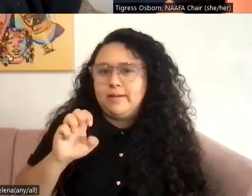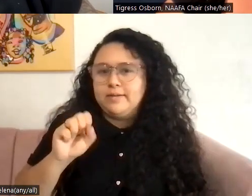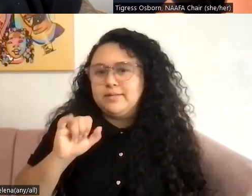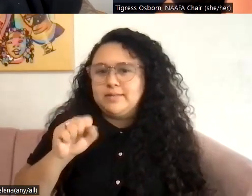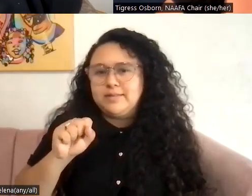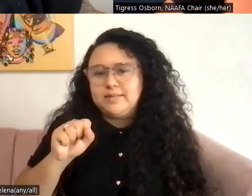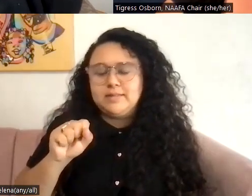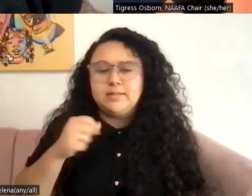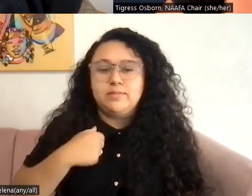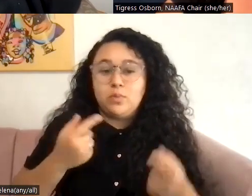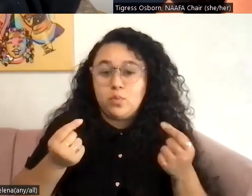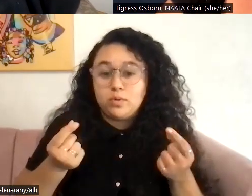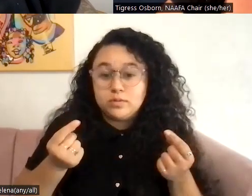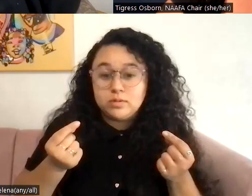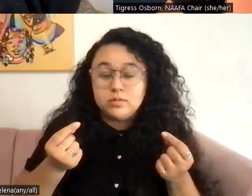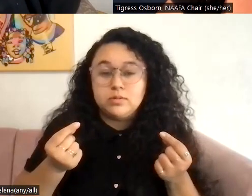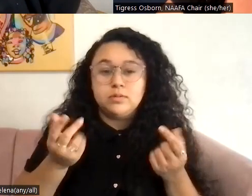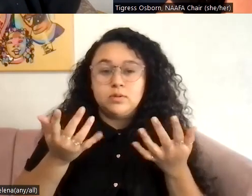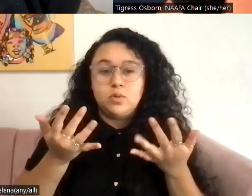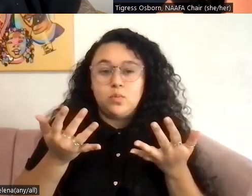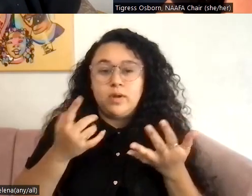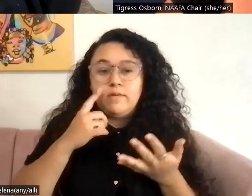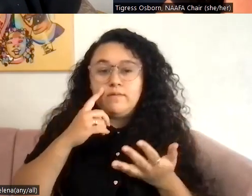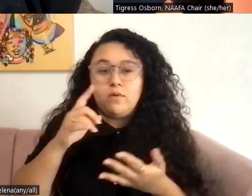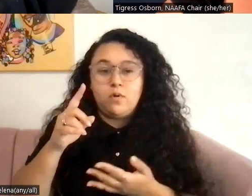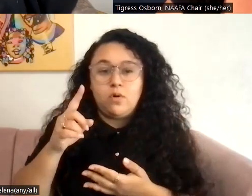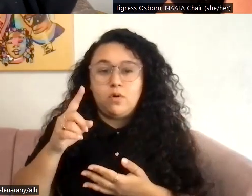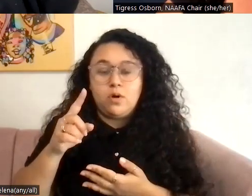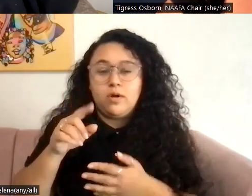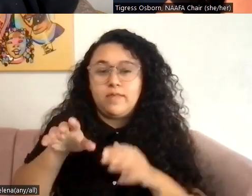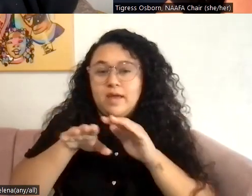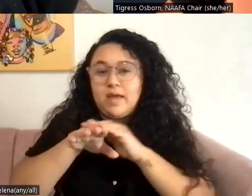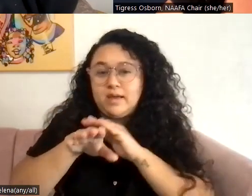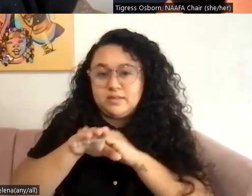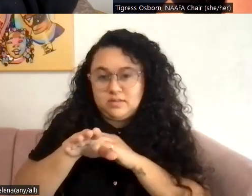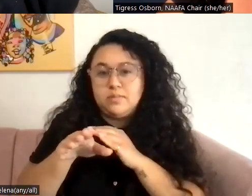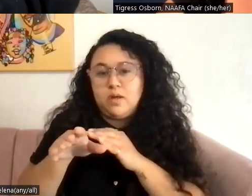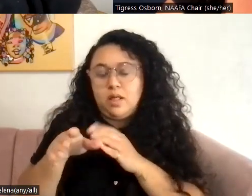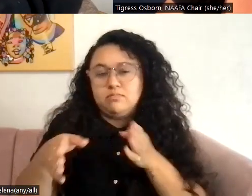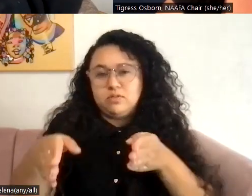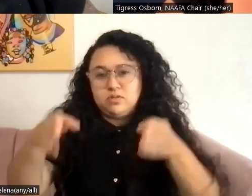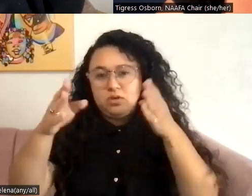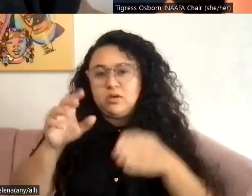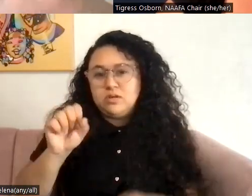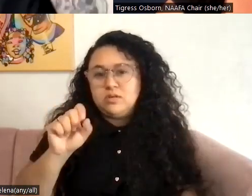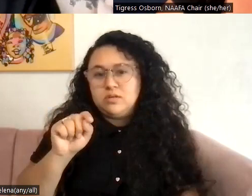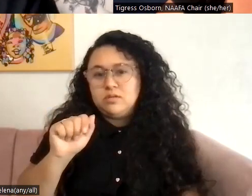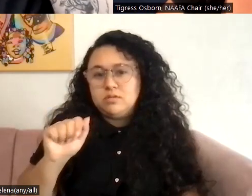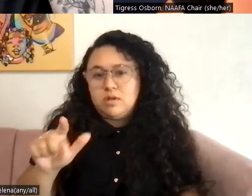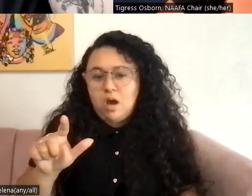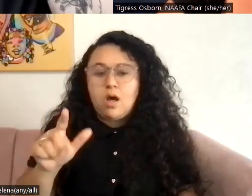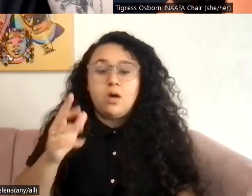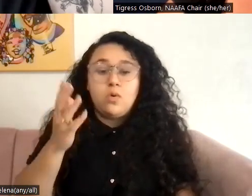do is I wait for the, um, accessible stall because the thing that